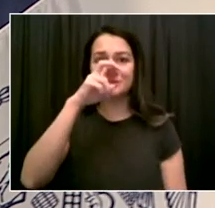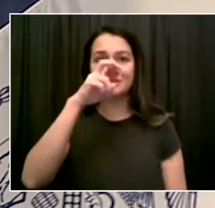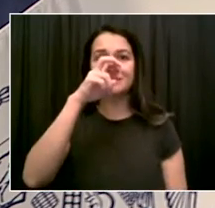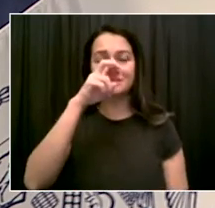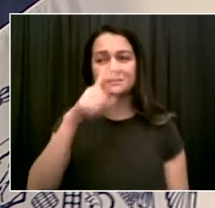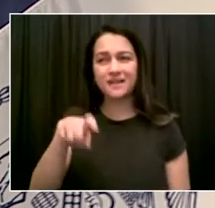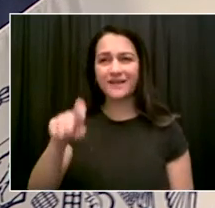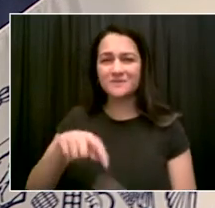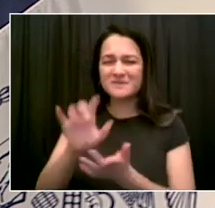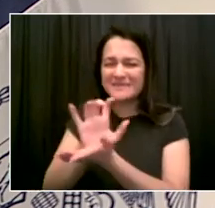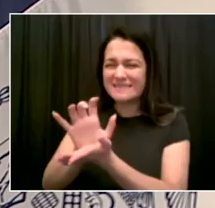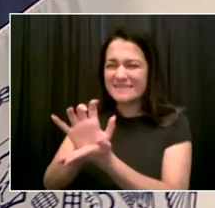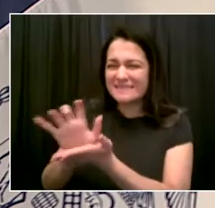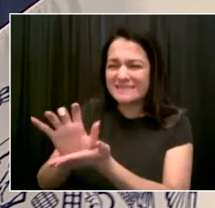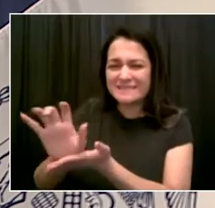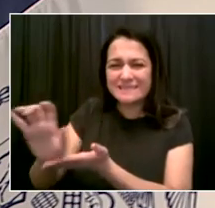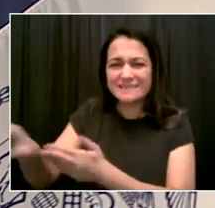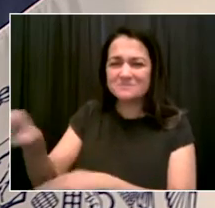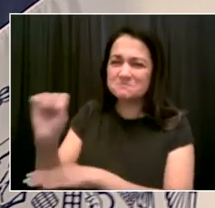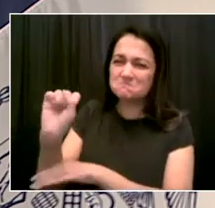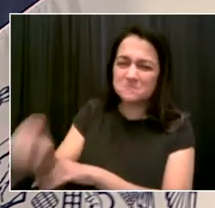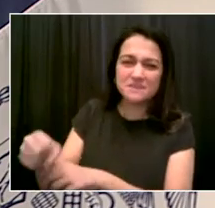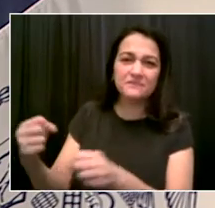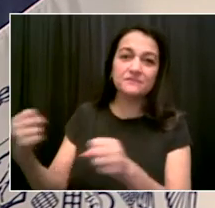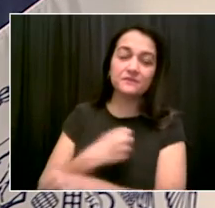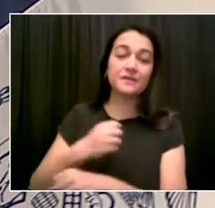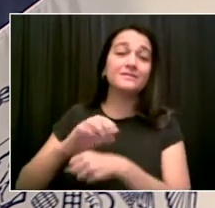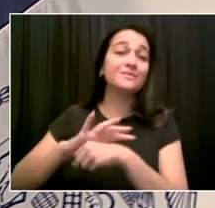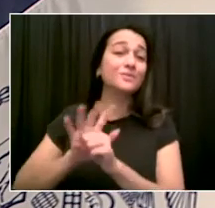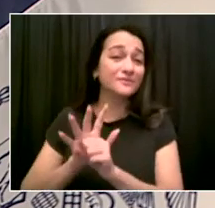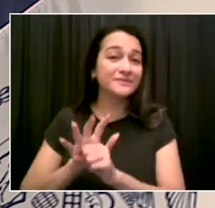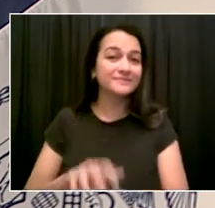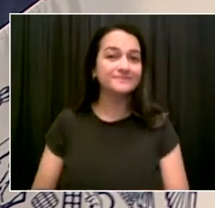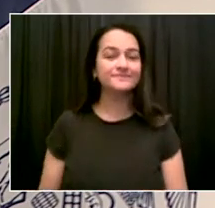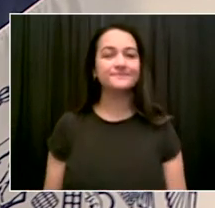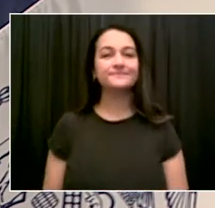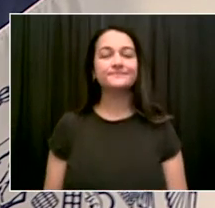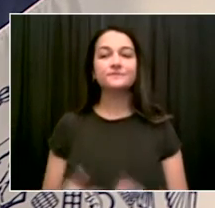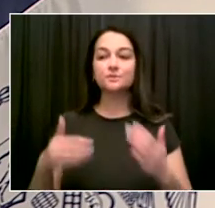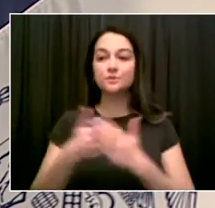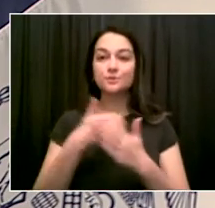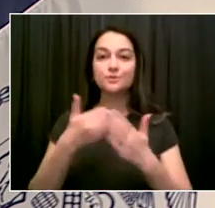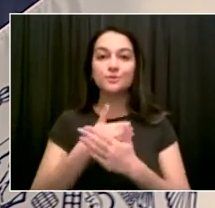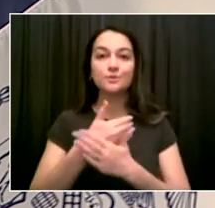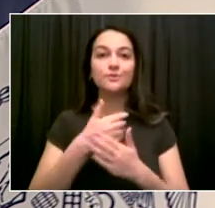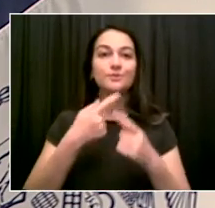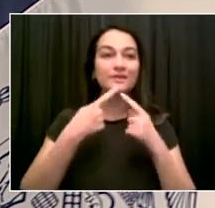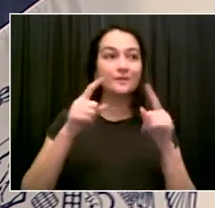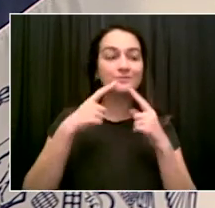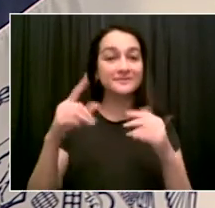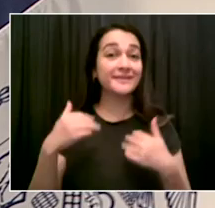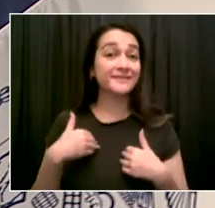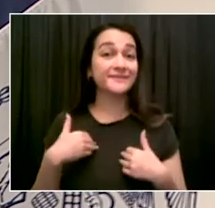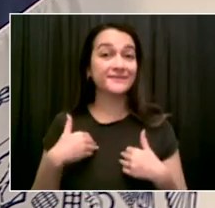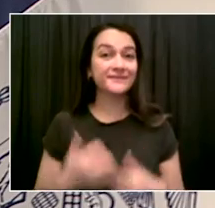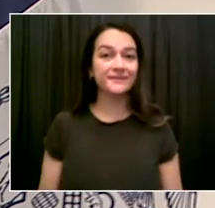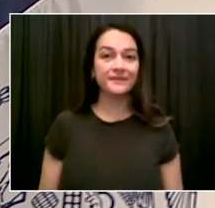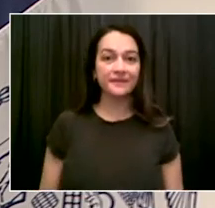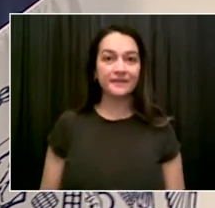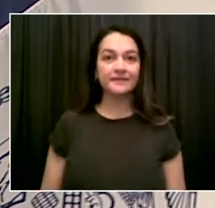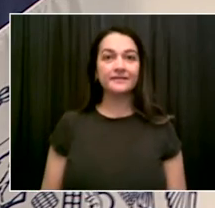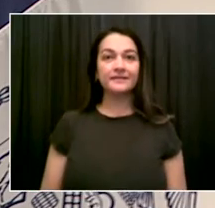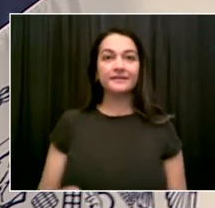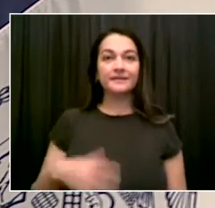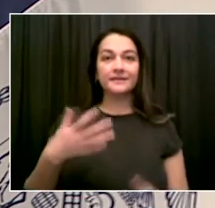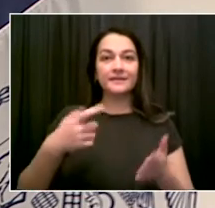which we're calling the Key to NYC Pass, the Key to New York City. When you hear those words, I